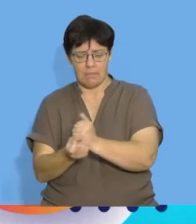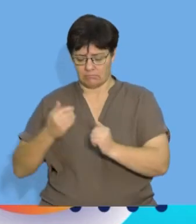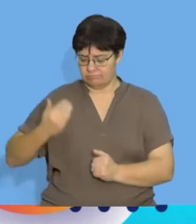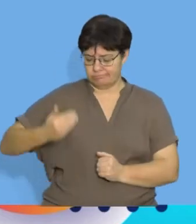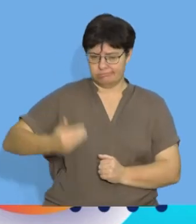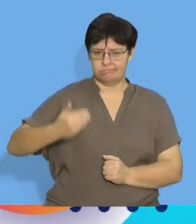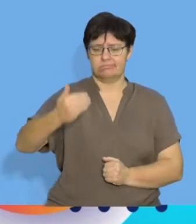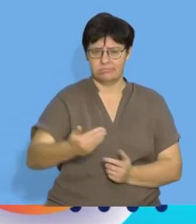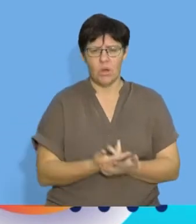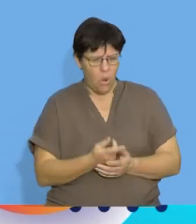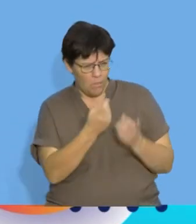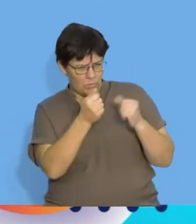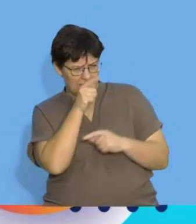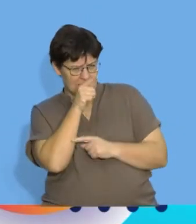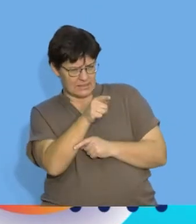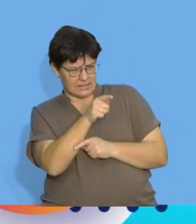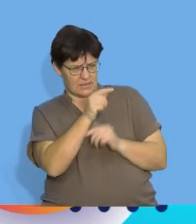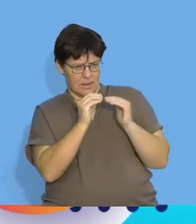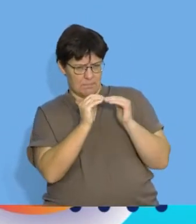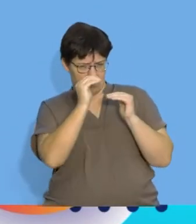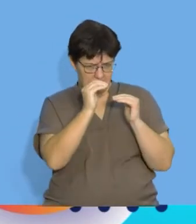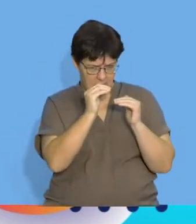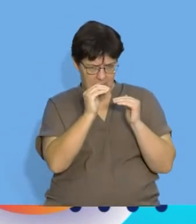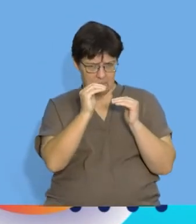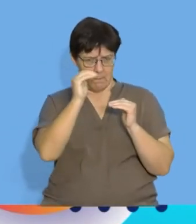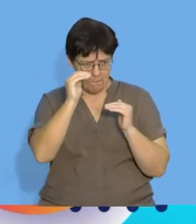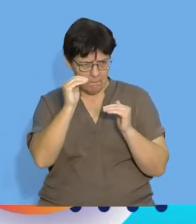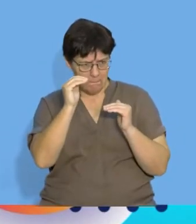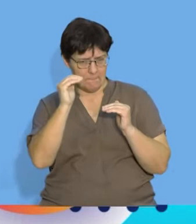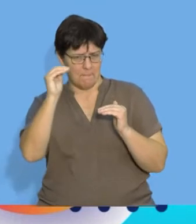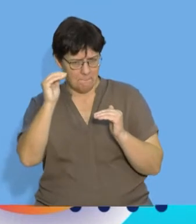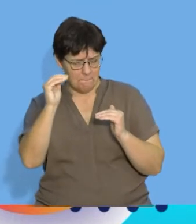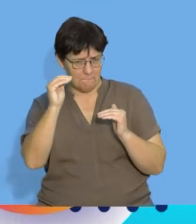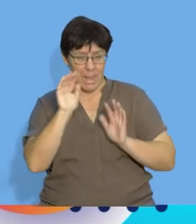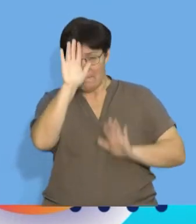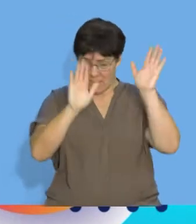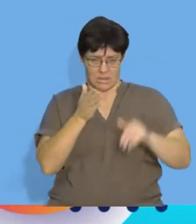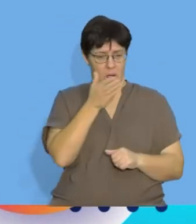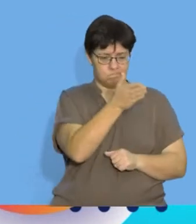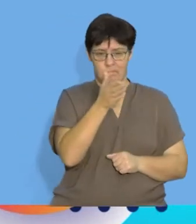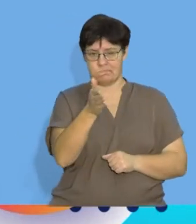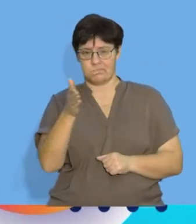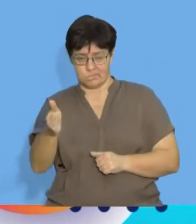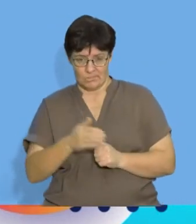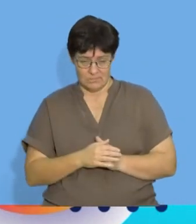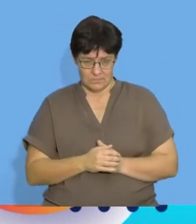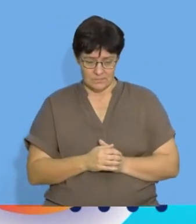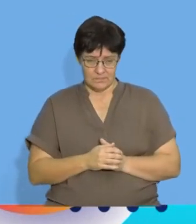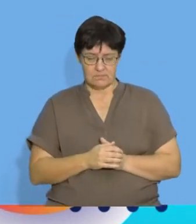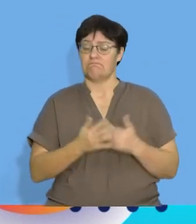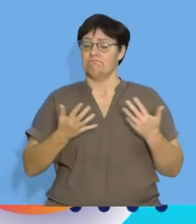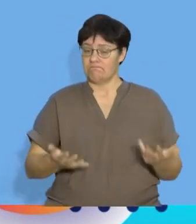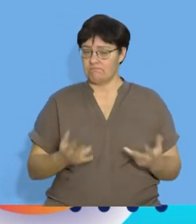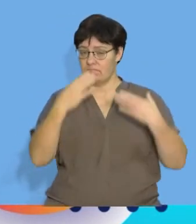that certain prices of things increase at a certain rate. Patterns are everywhere. And today we are going to be focusing